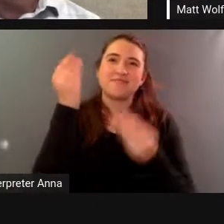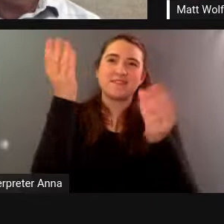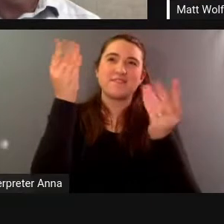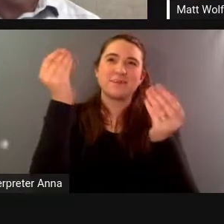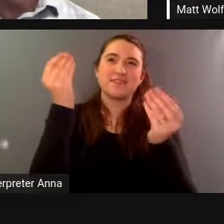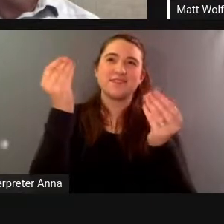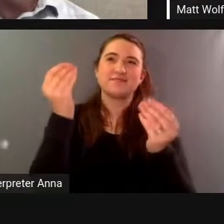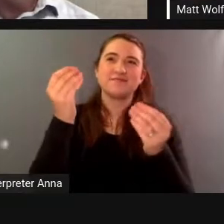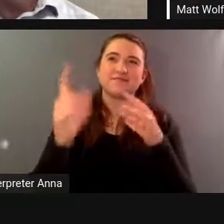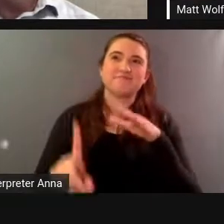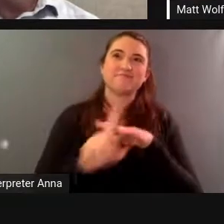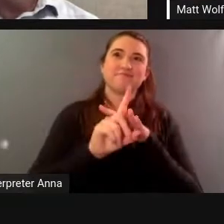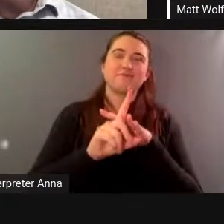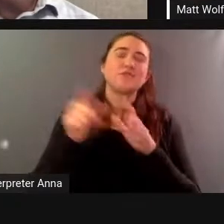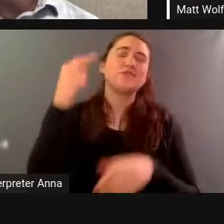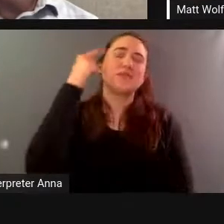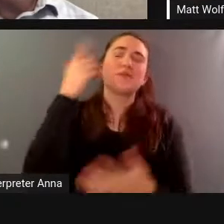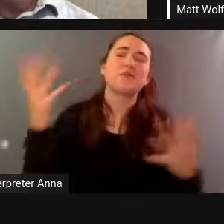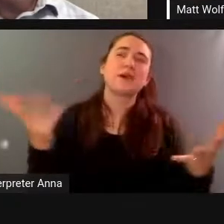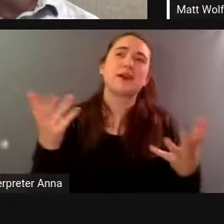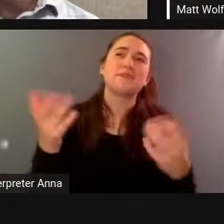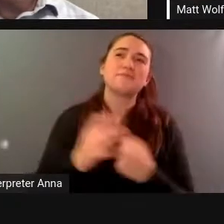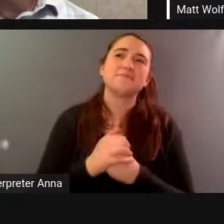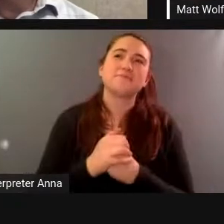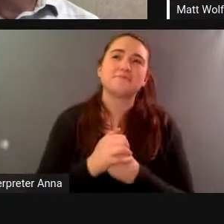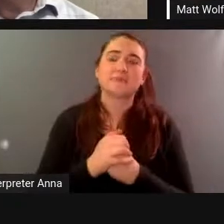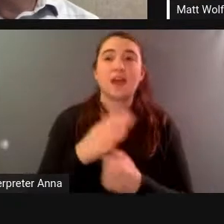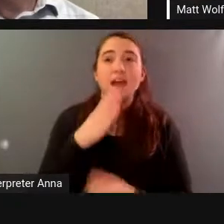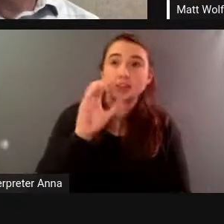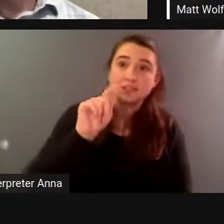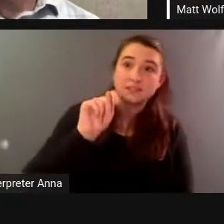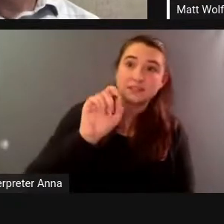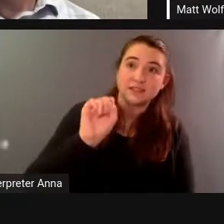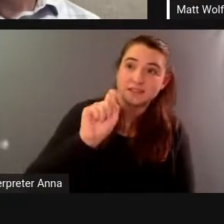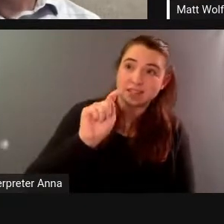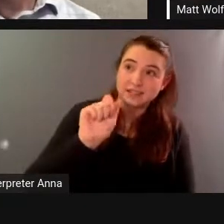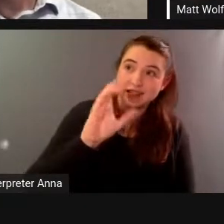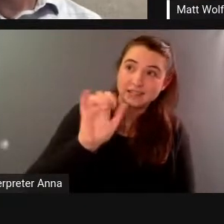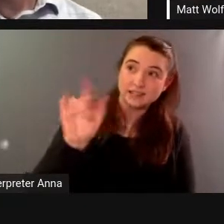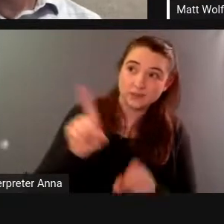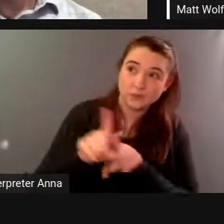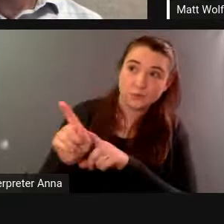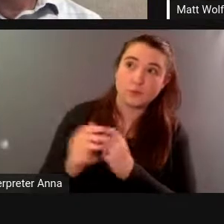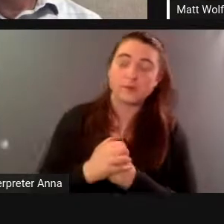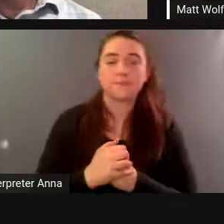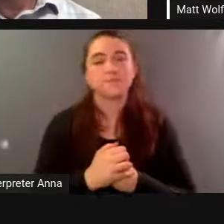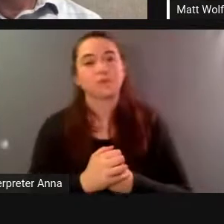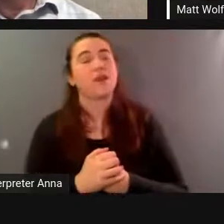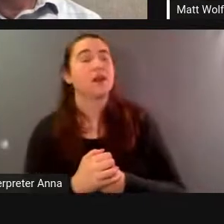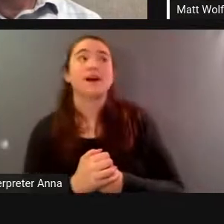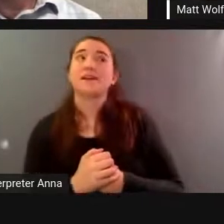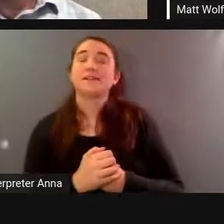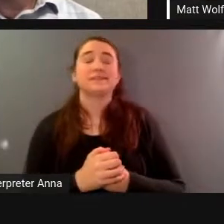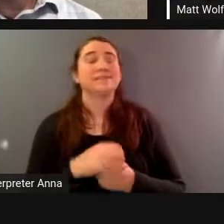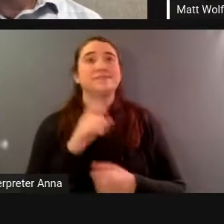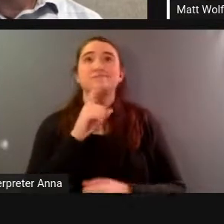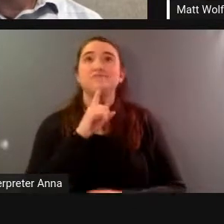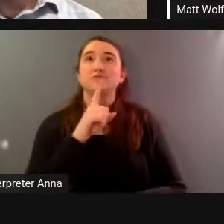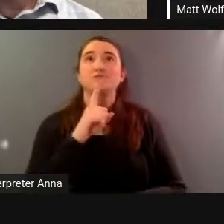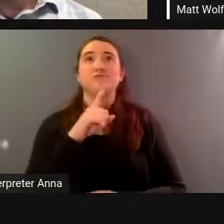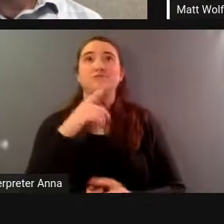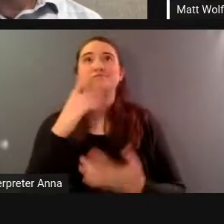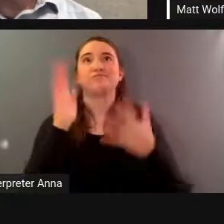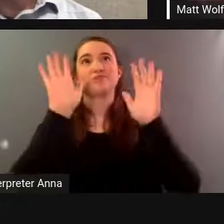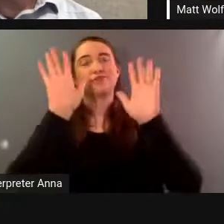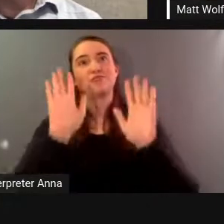or stacy too i mean it's a it's a get i mean to it provides an incredible metaphor for the